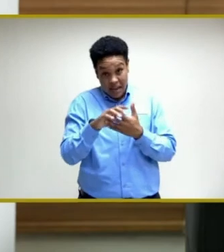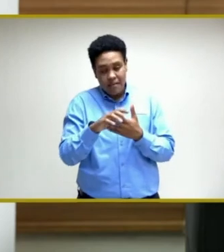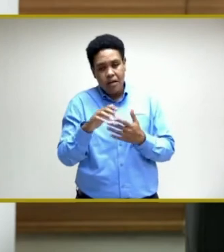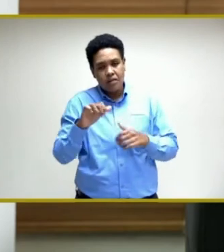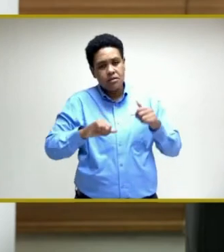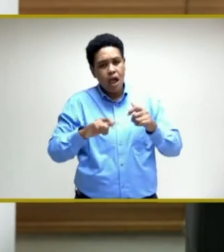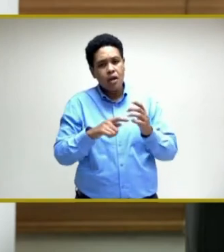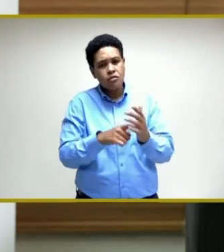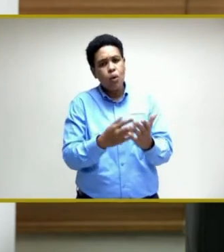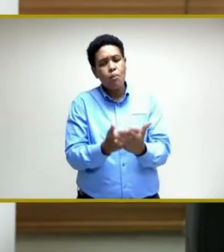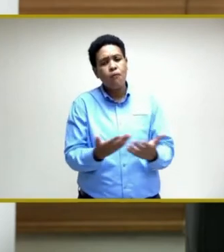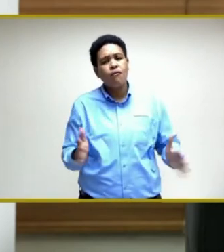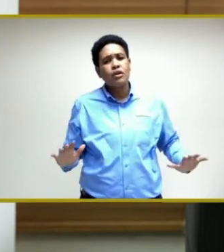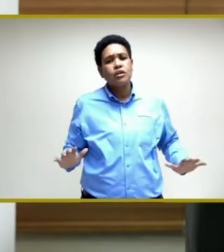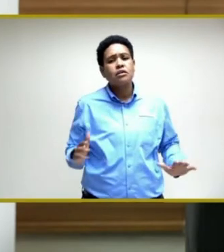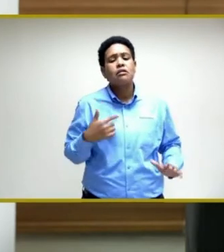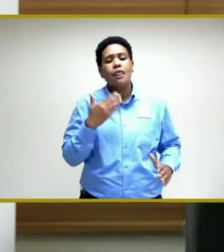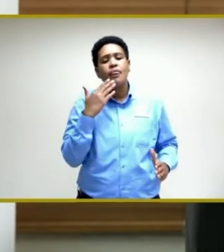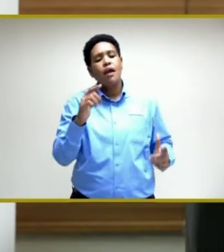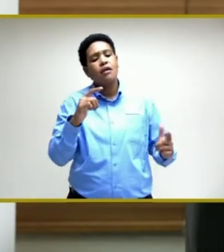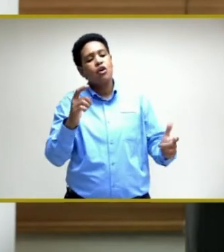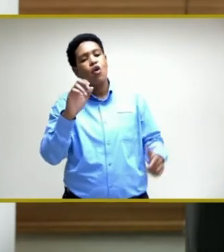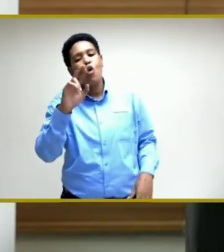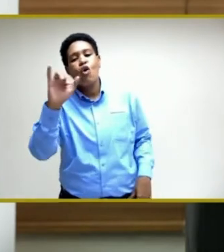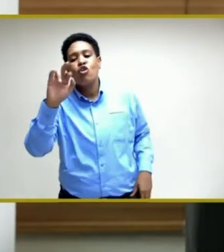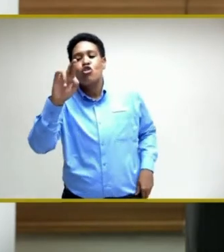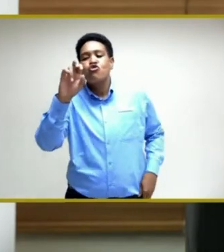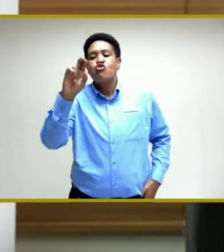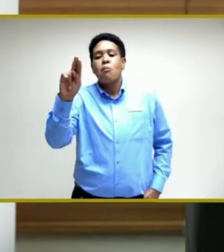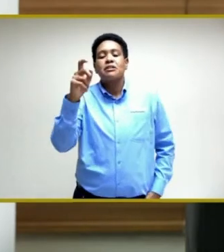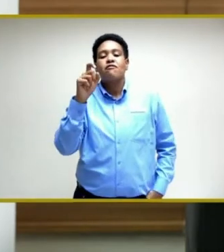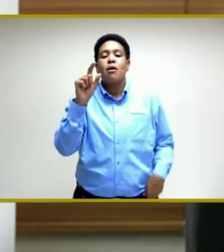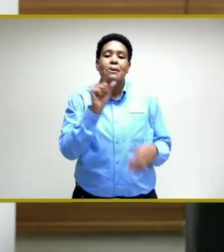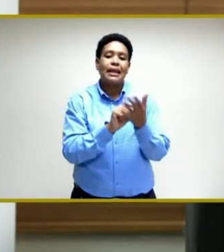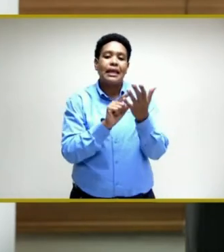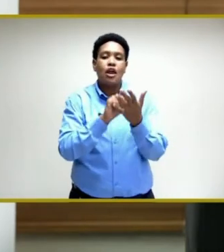Thank you very much, Minister. We're to go to Corey Robinson from the Gleena.